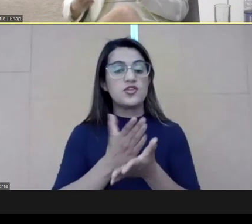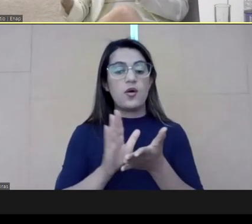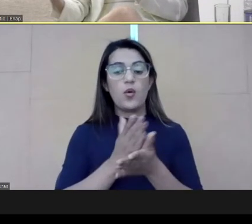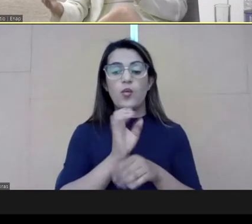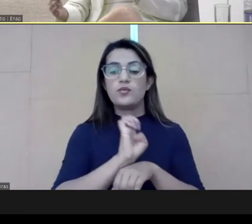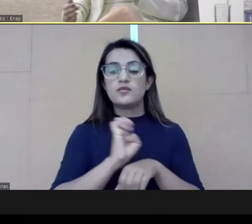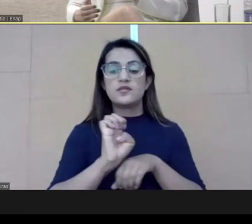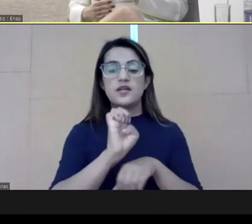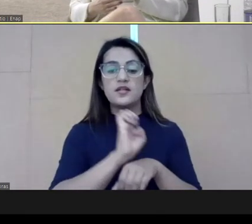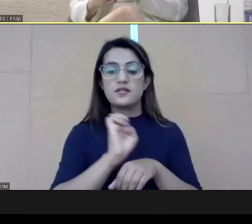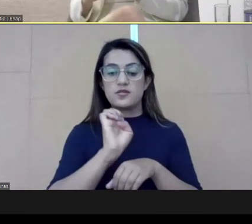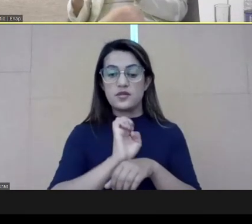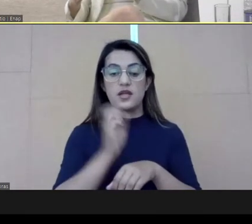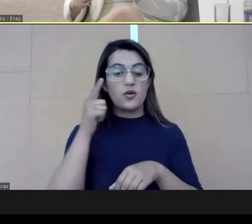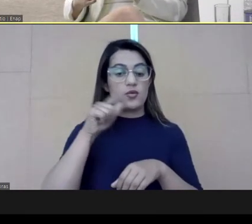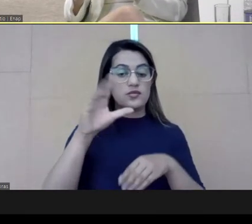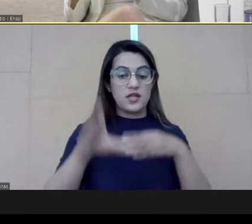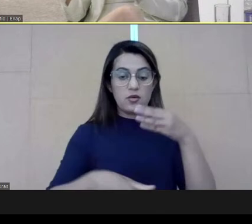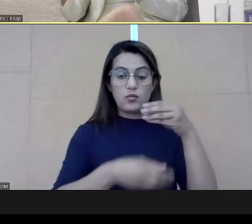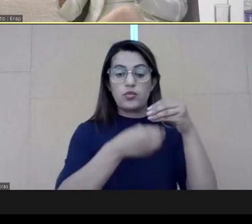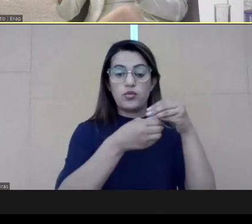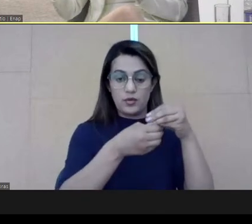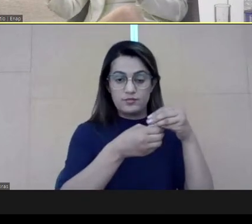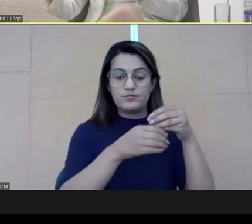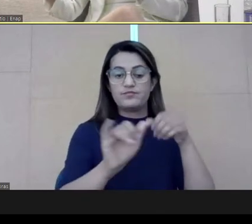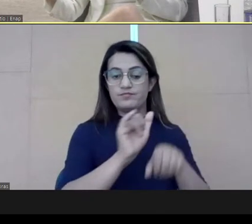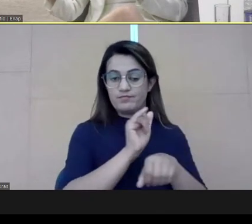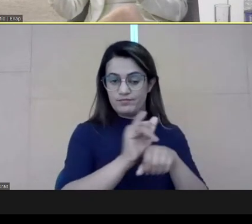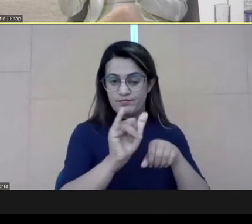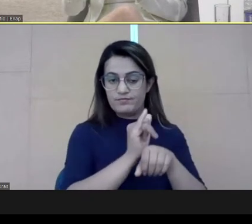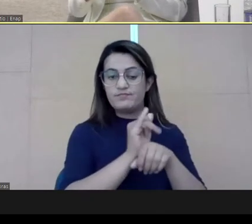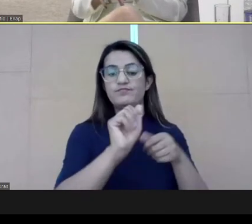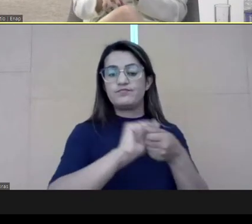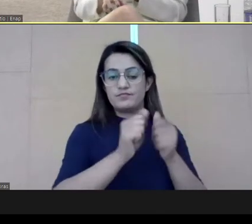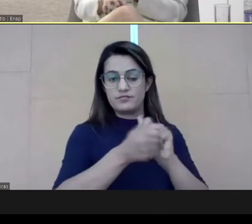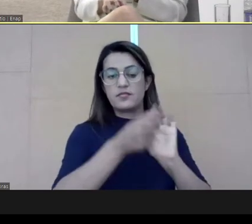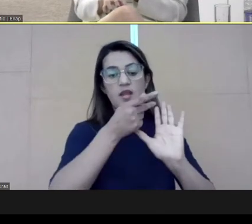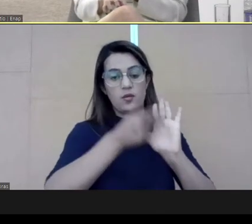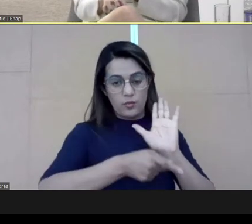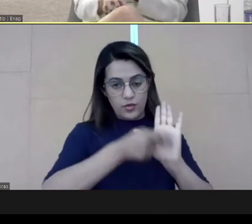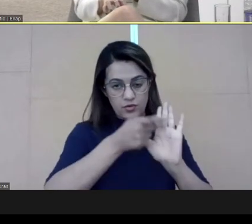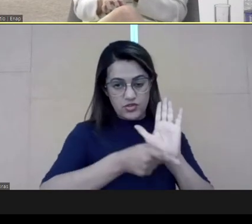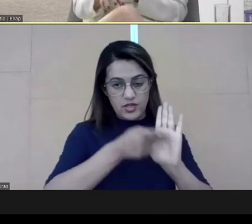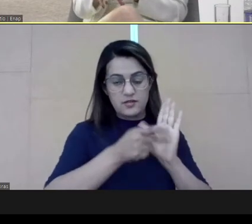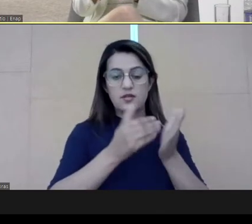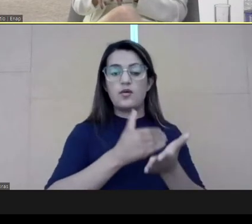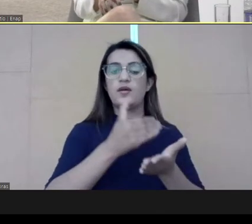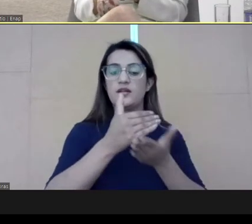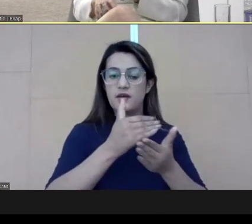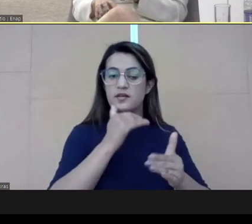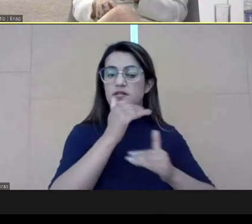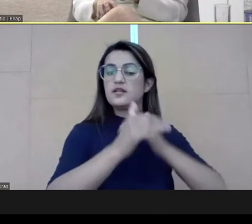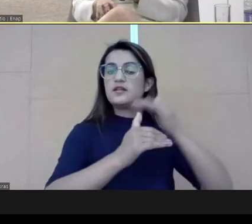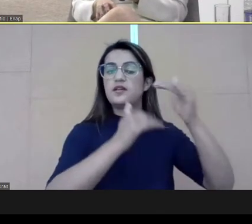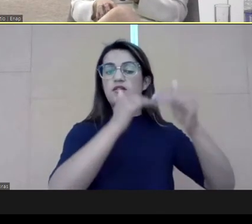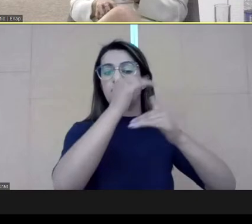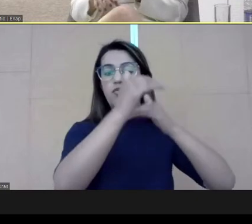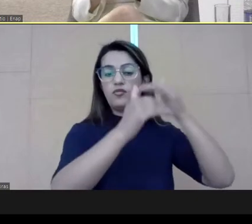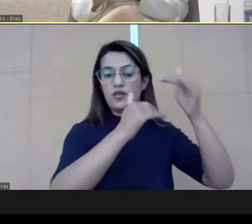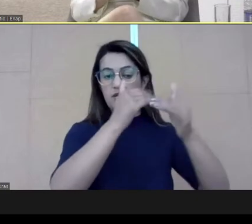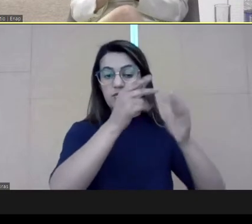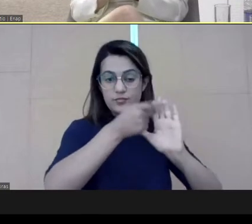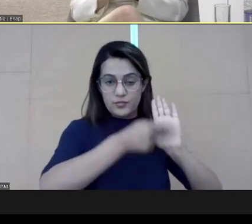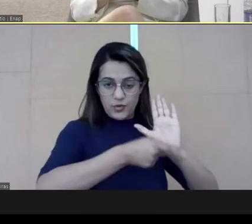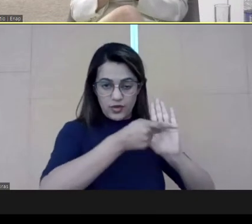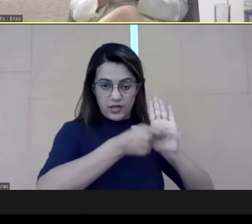see some states that could implement some actions, some projects. Some projects started to be